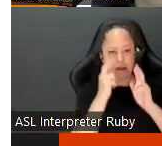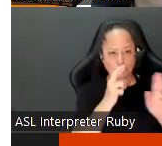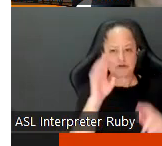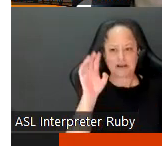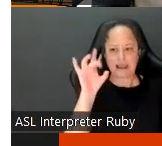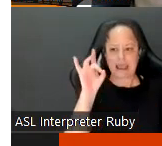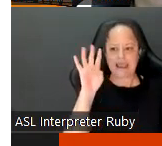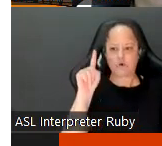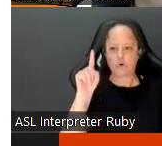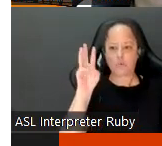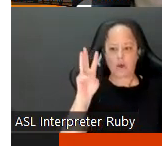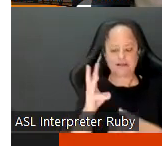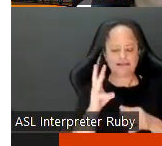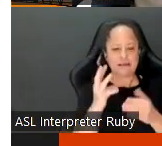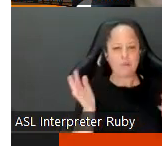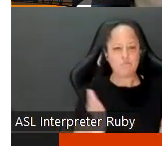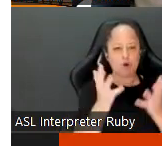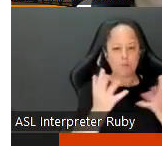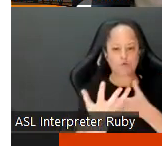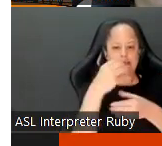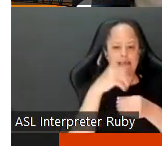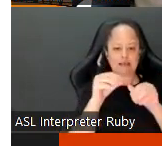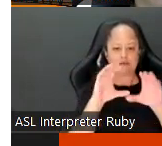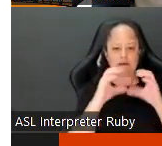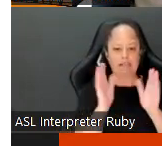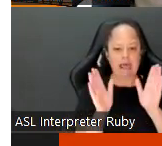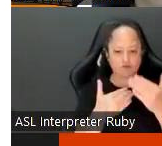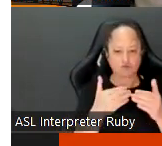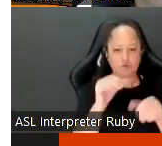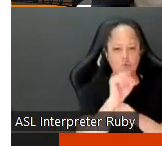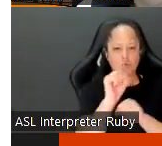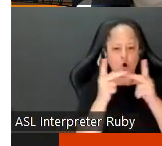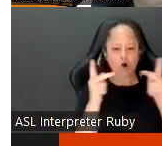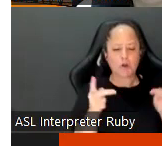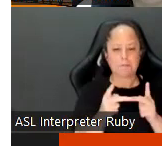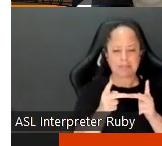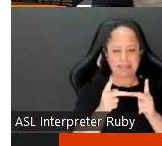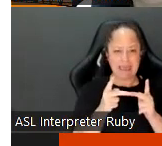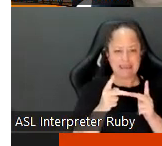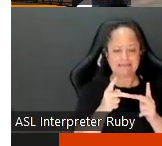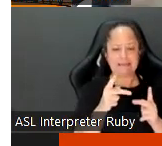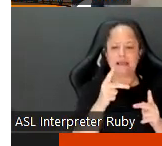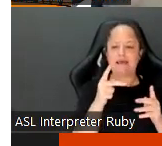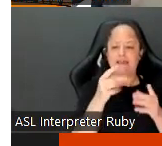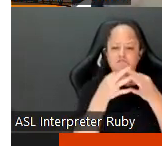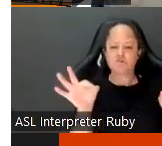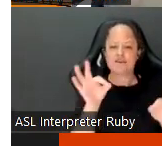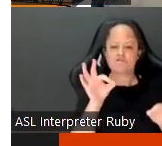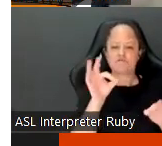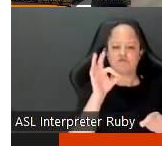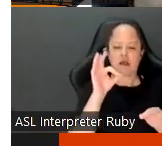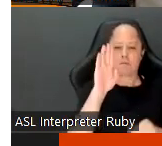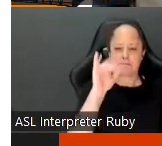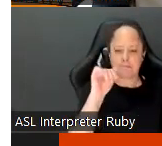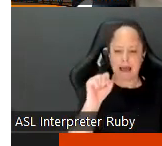six promotes an inclusive classroom uh or workplace environment that is free from harassment prejudice or bias so these particular